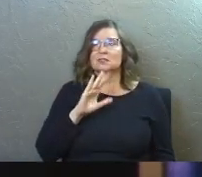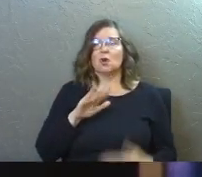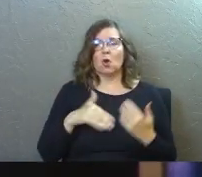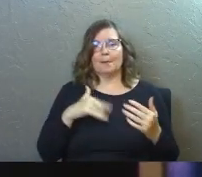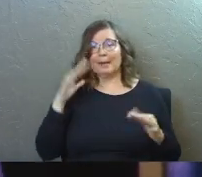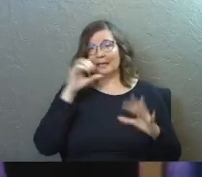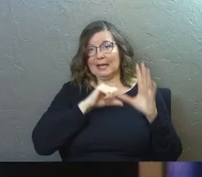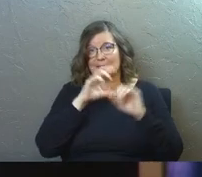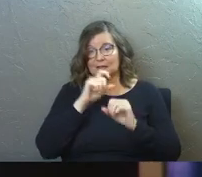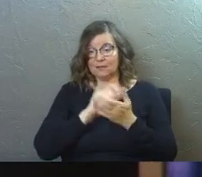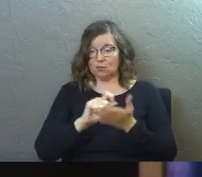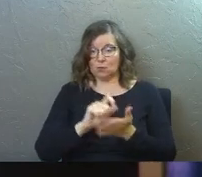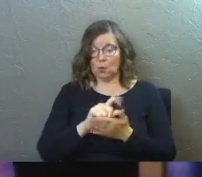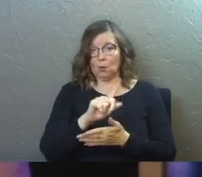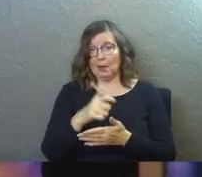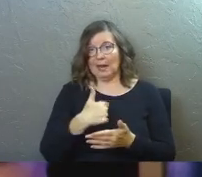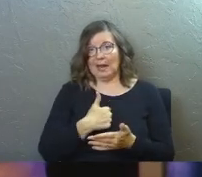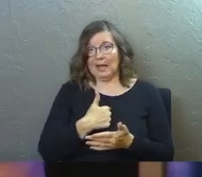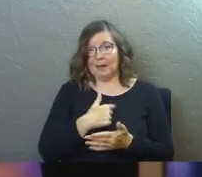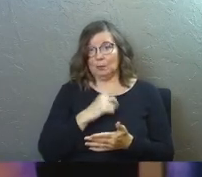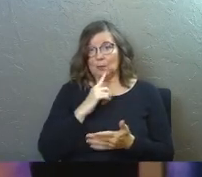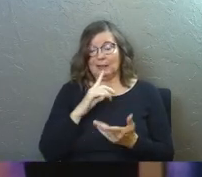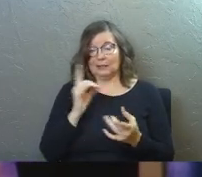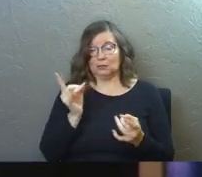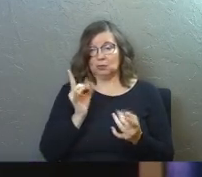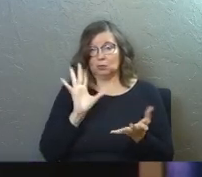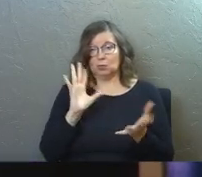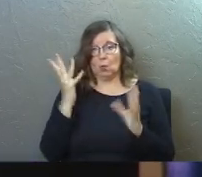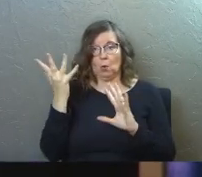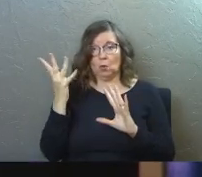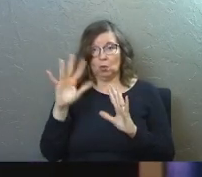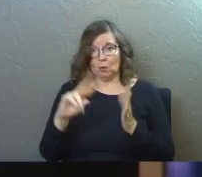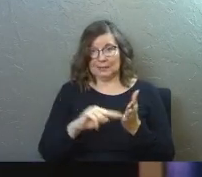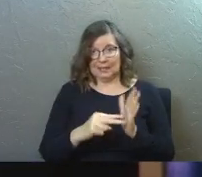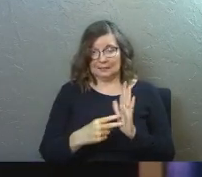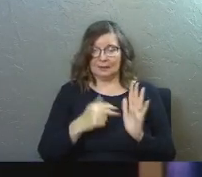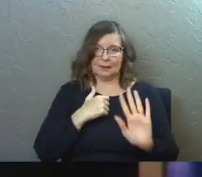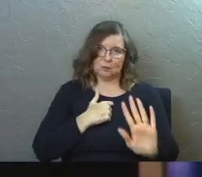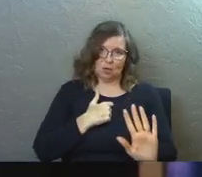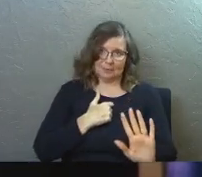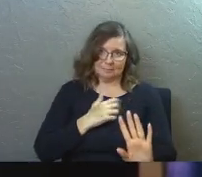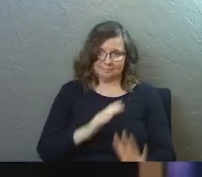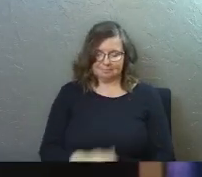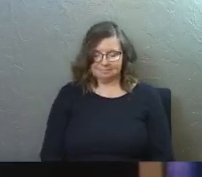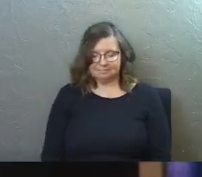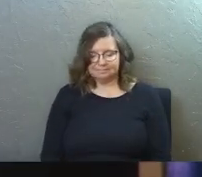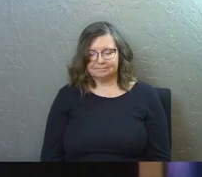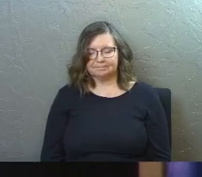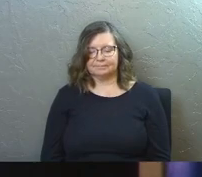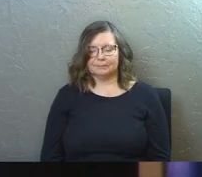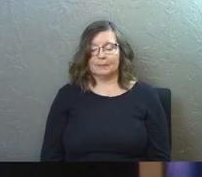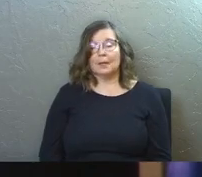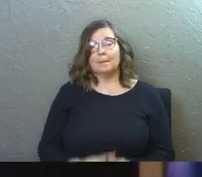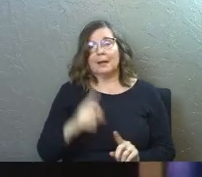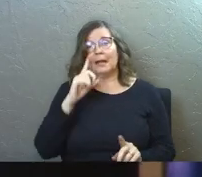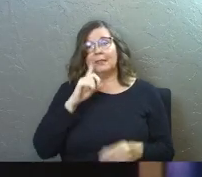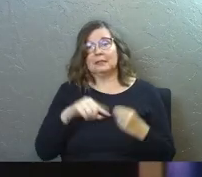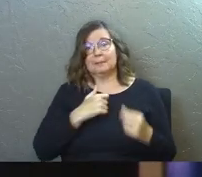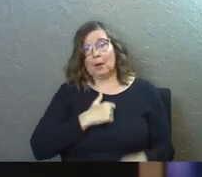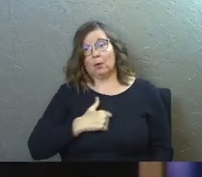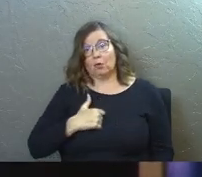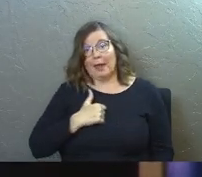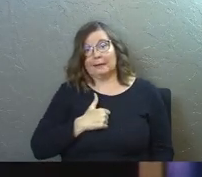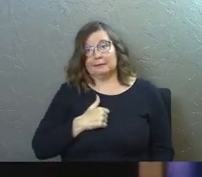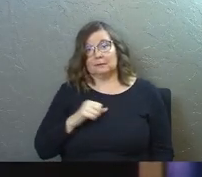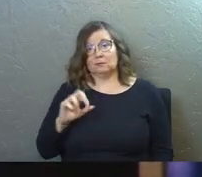just all my guesses. If you wrote the question and I'm just absolutely destroying your intention, I'm sorry. But I think it's about regret.